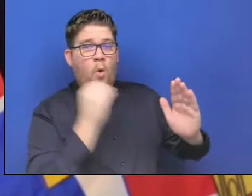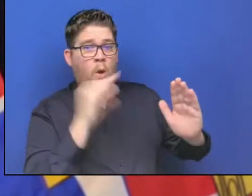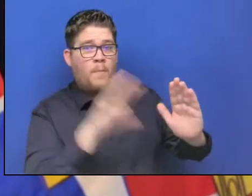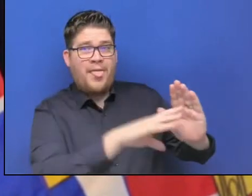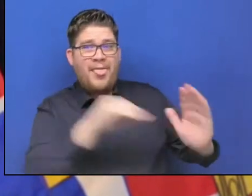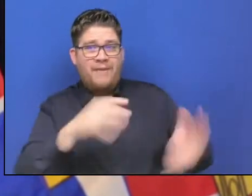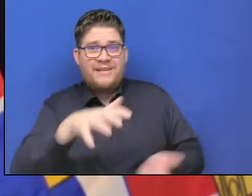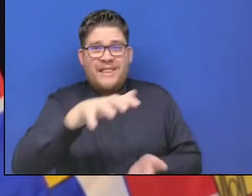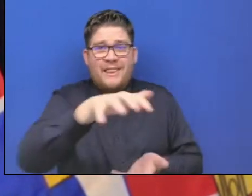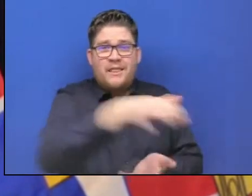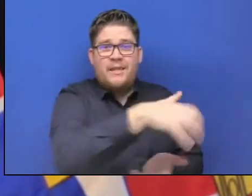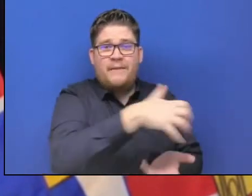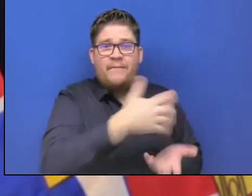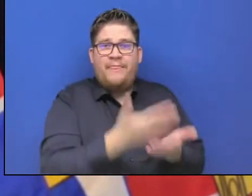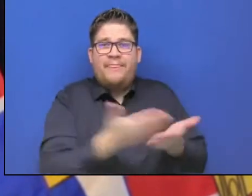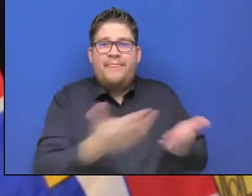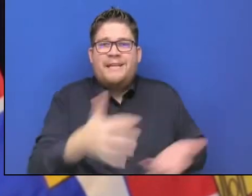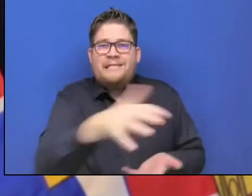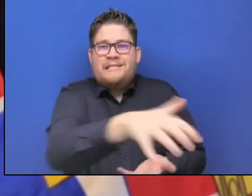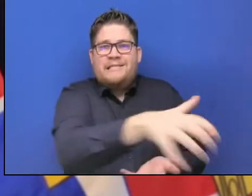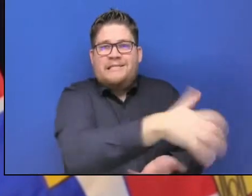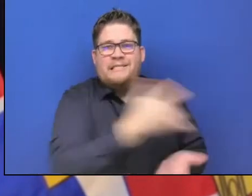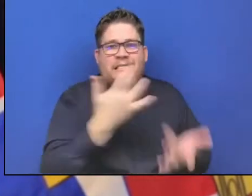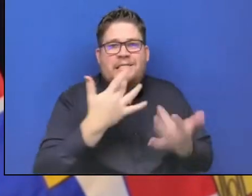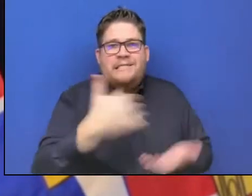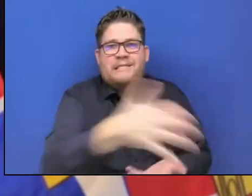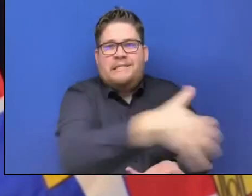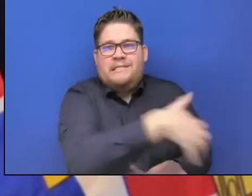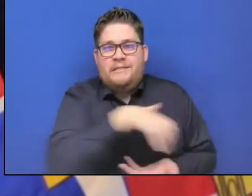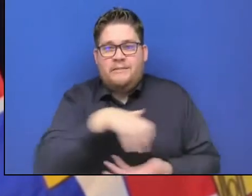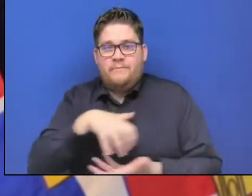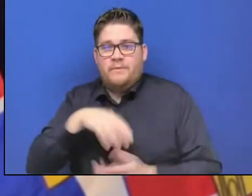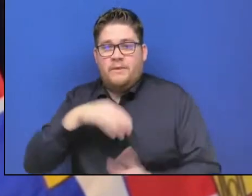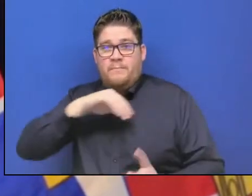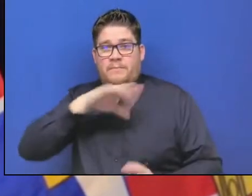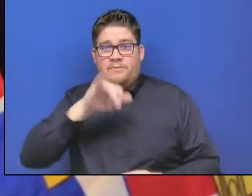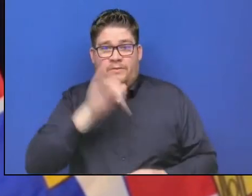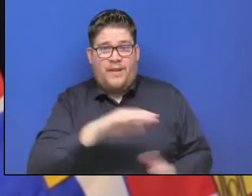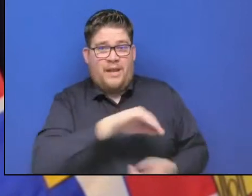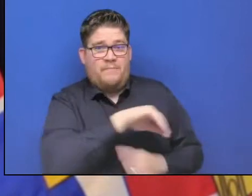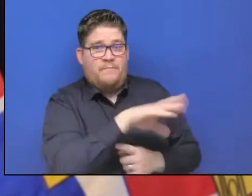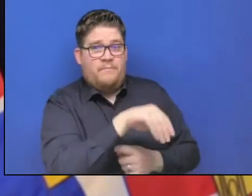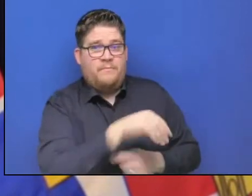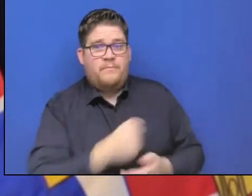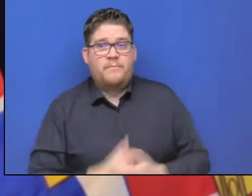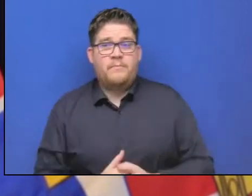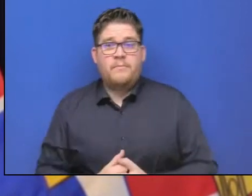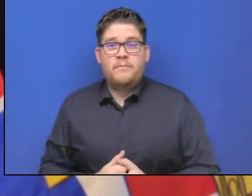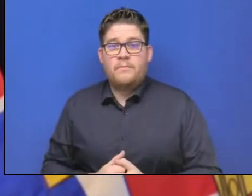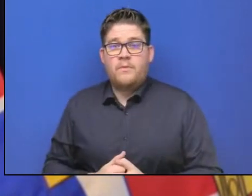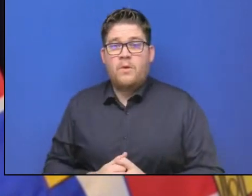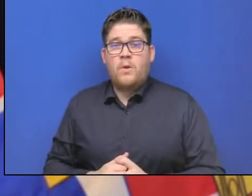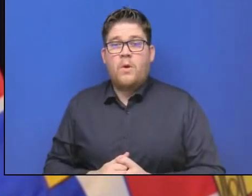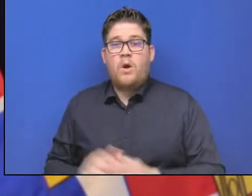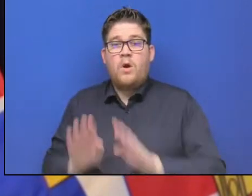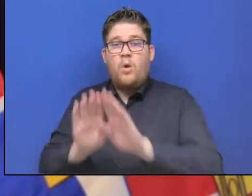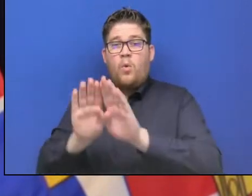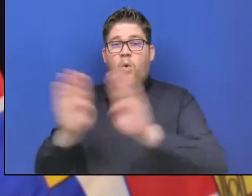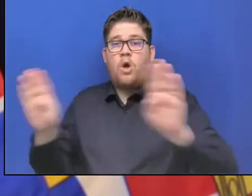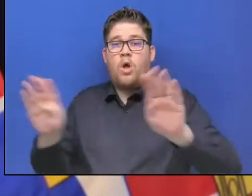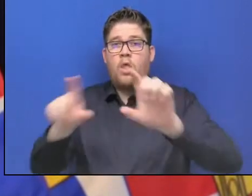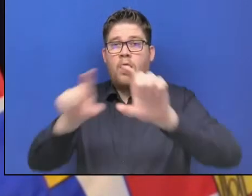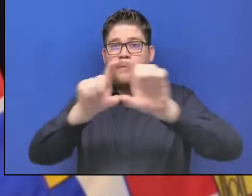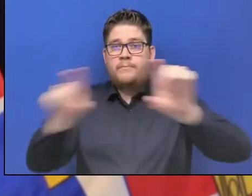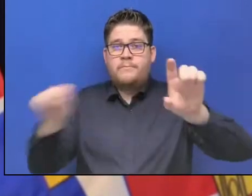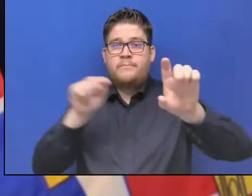pile of stuff was a wall hanging. And it's the word hope. He texted me that he walked by that pile of stuff this morning.